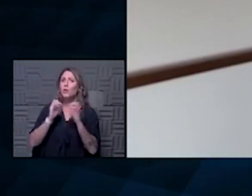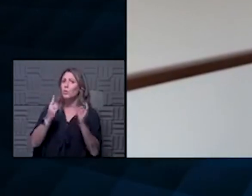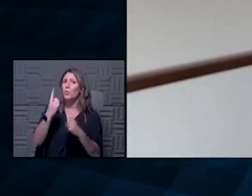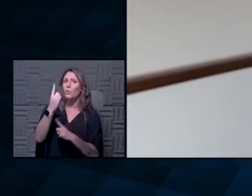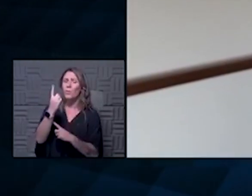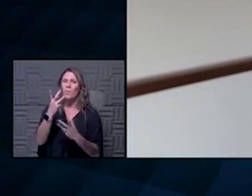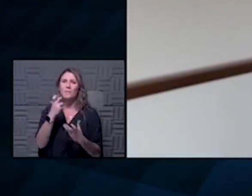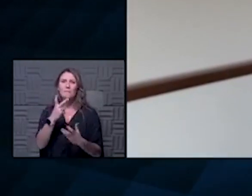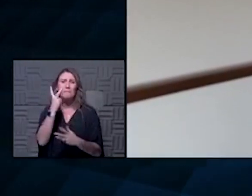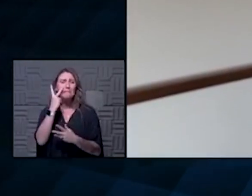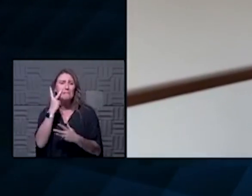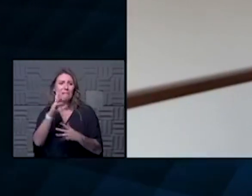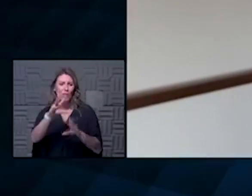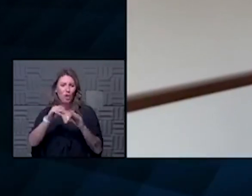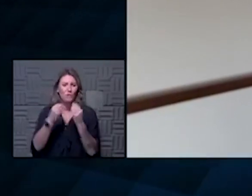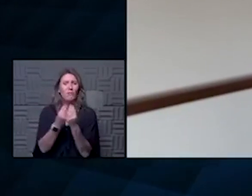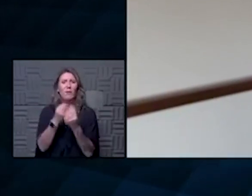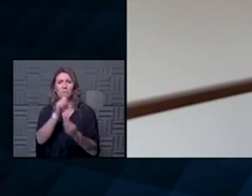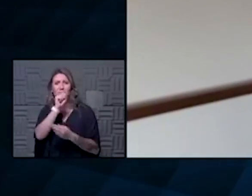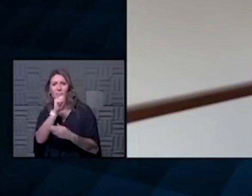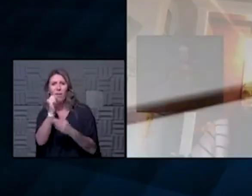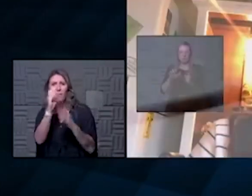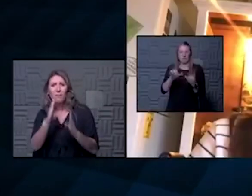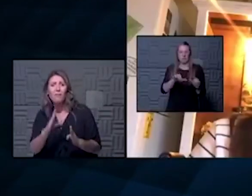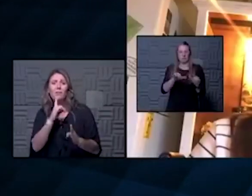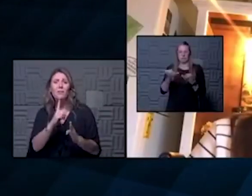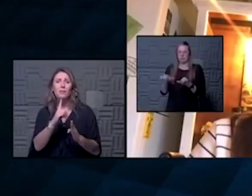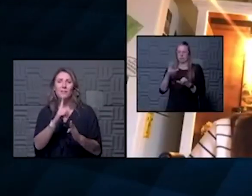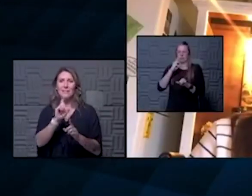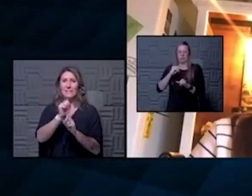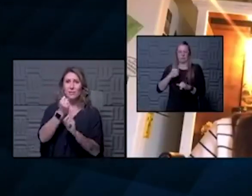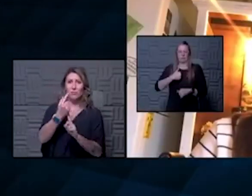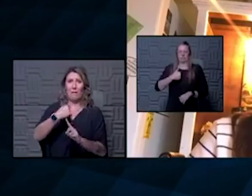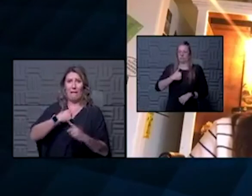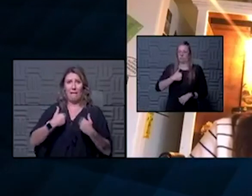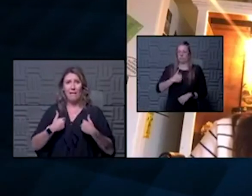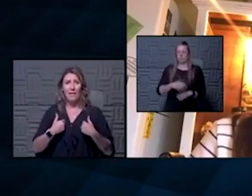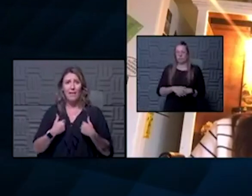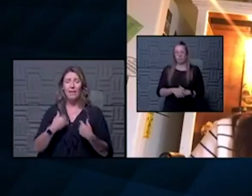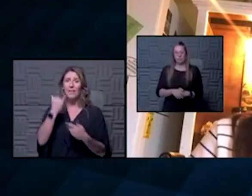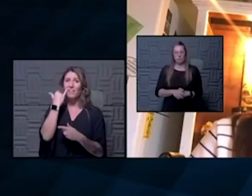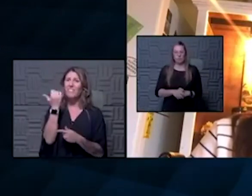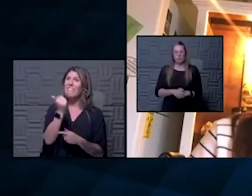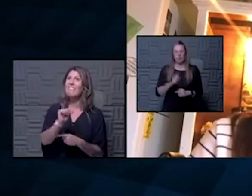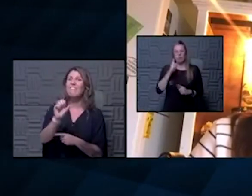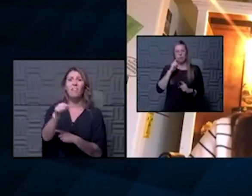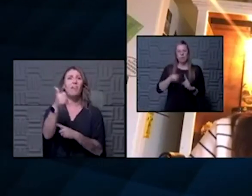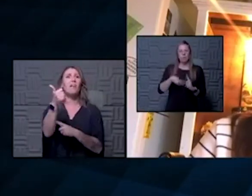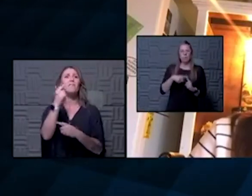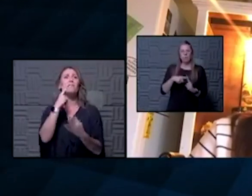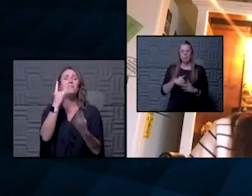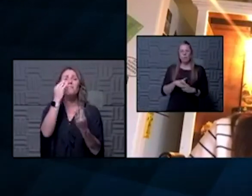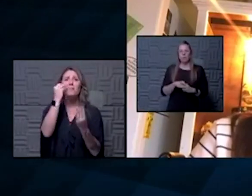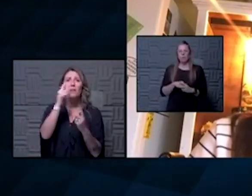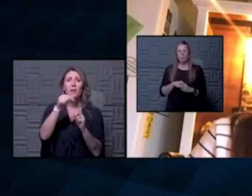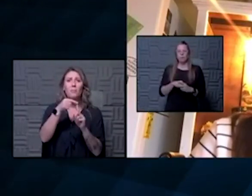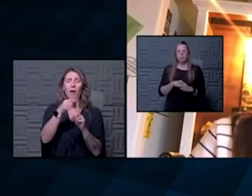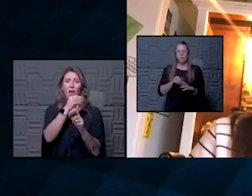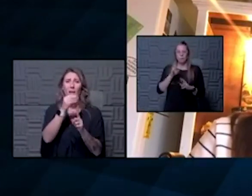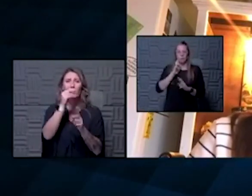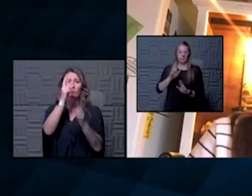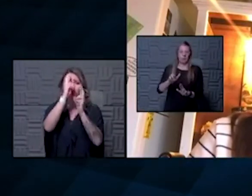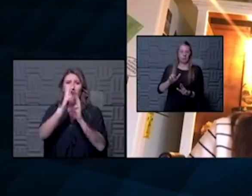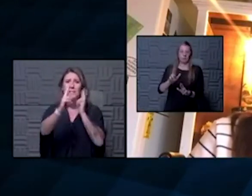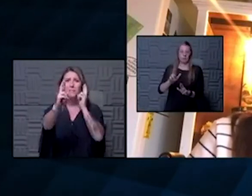loved ones in the situation that i was in so if if anything else think about and be respectful